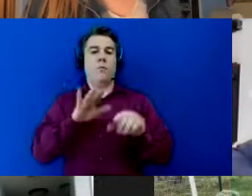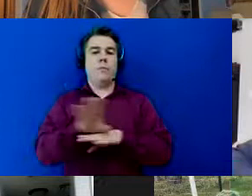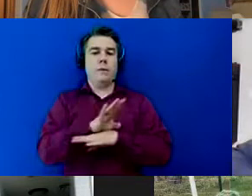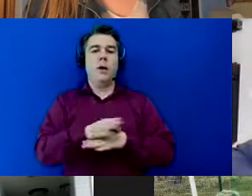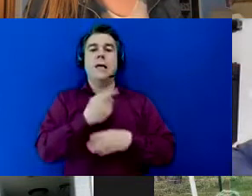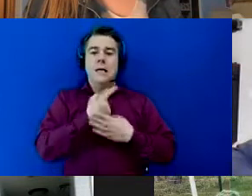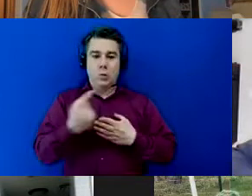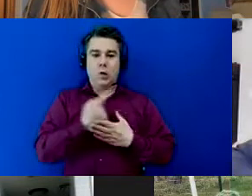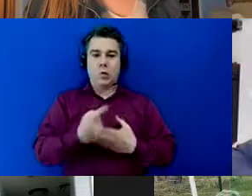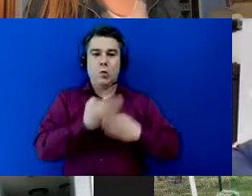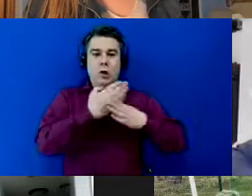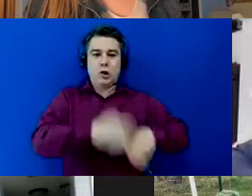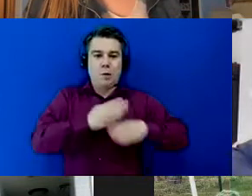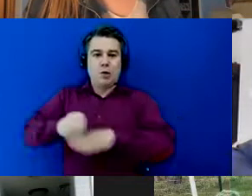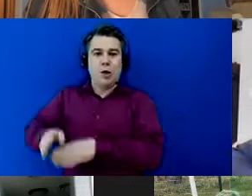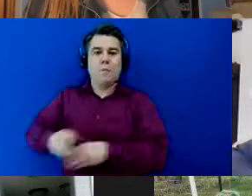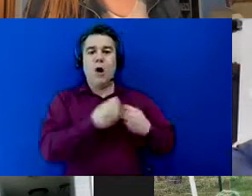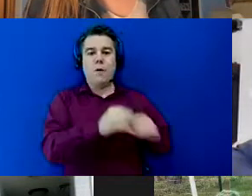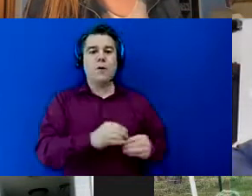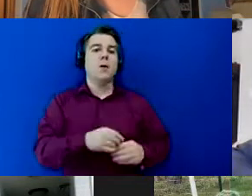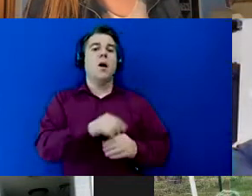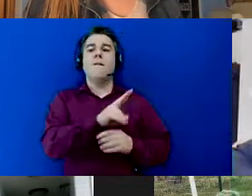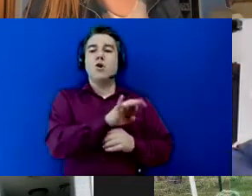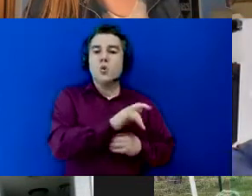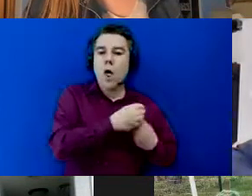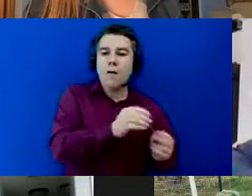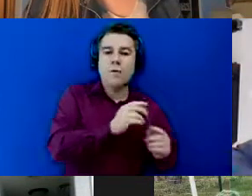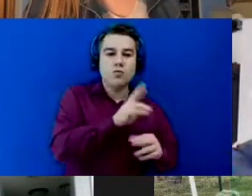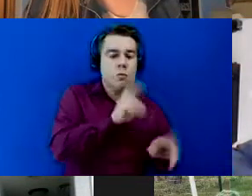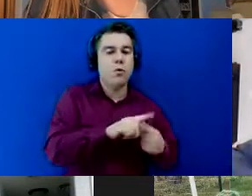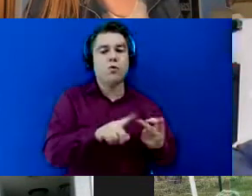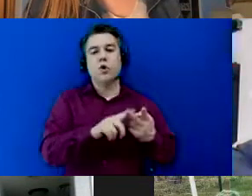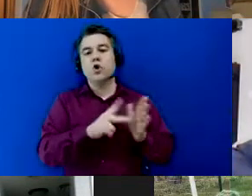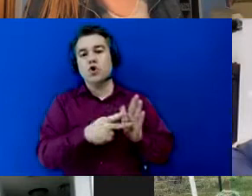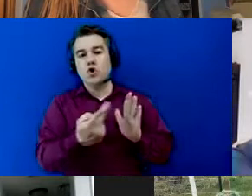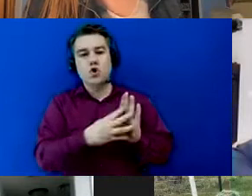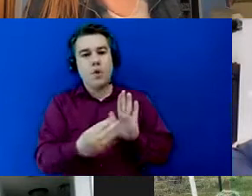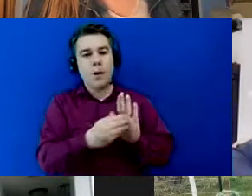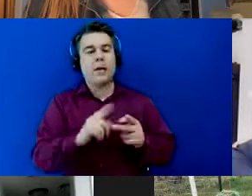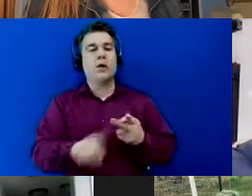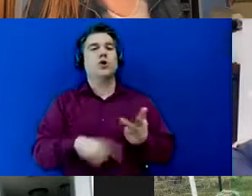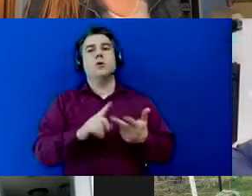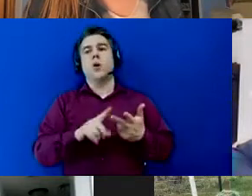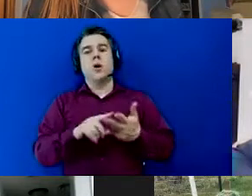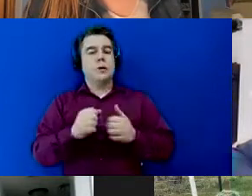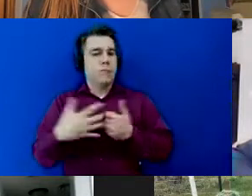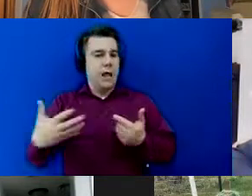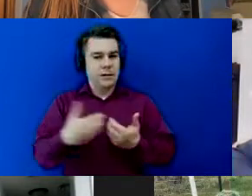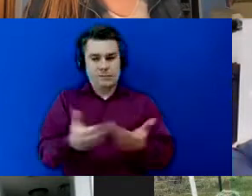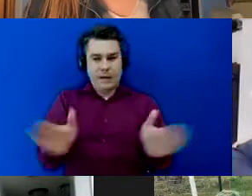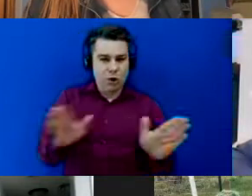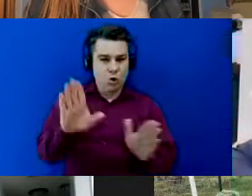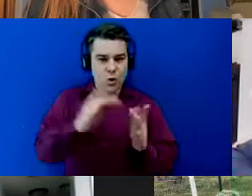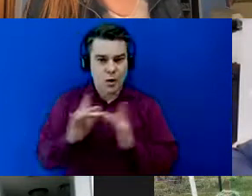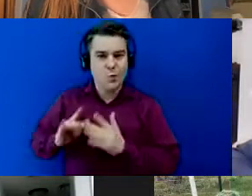mindset virtual office reports duplication expanding your network posting challenges where you plug in time blocking